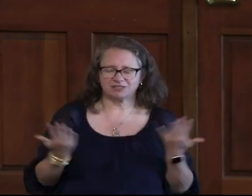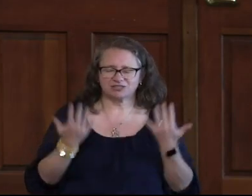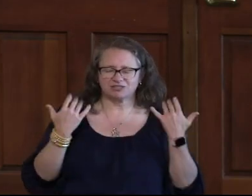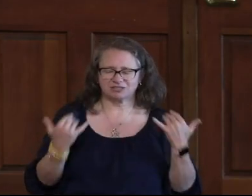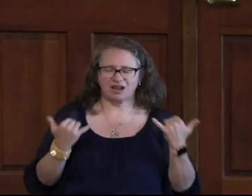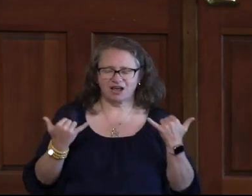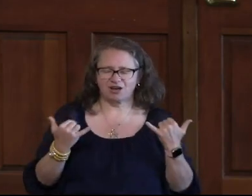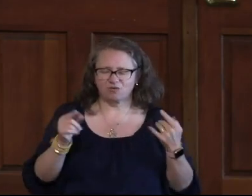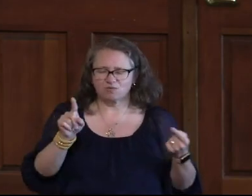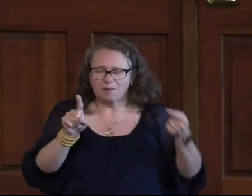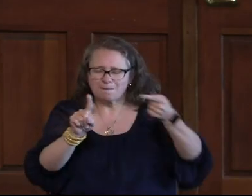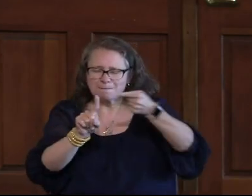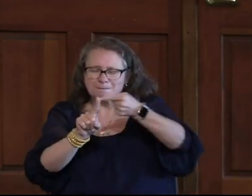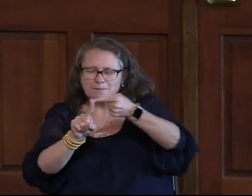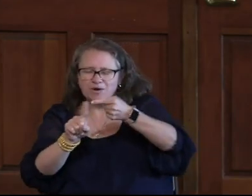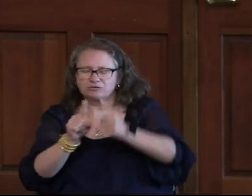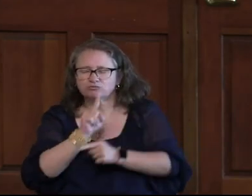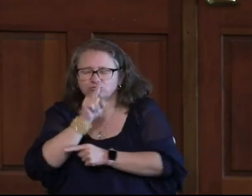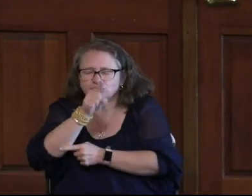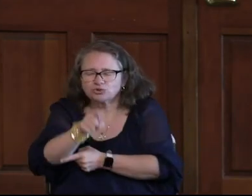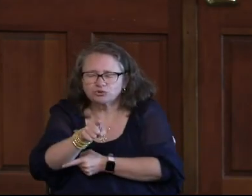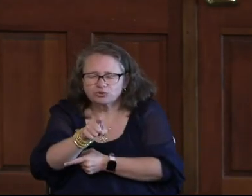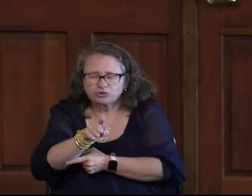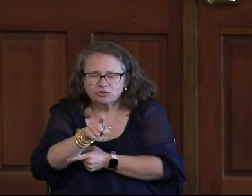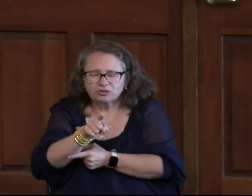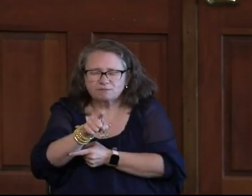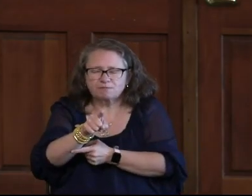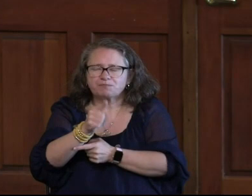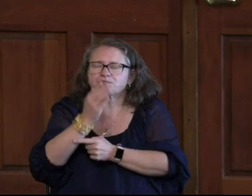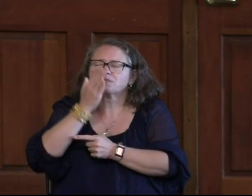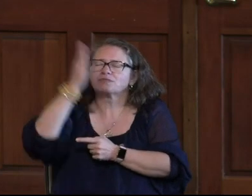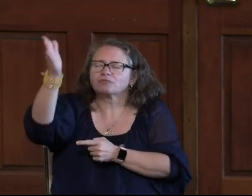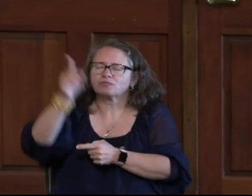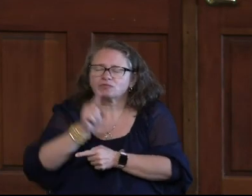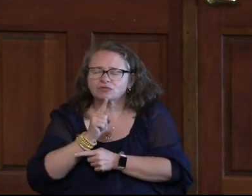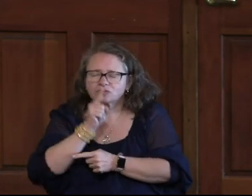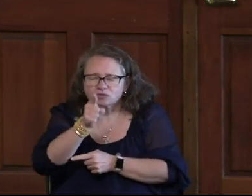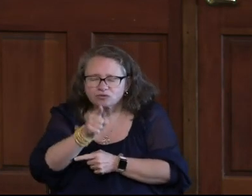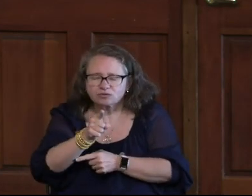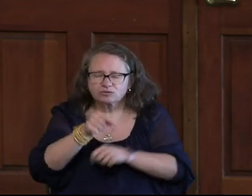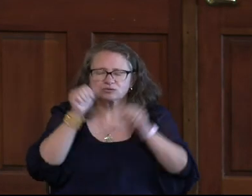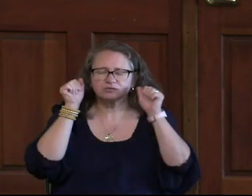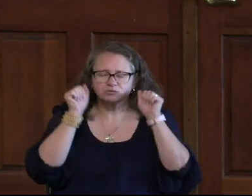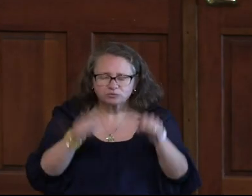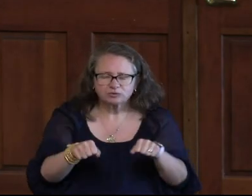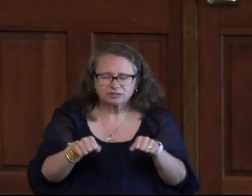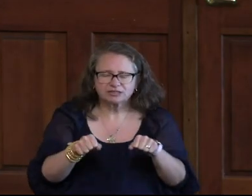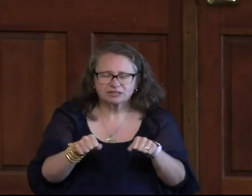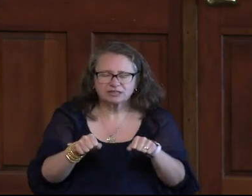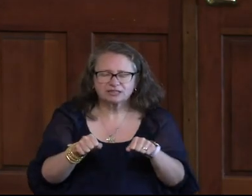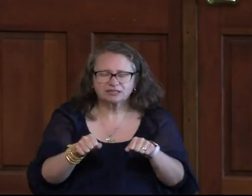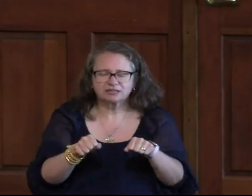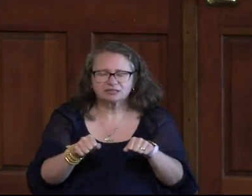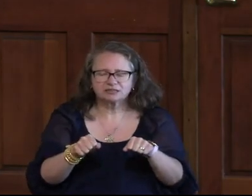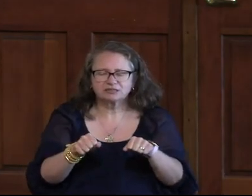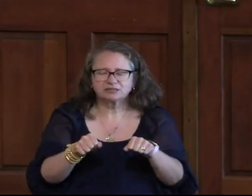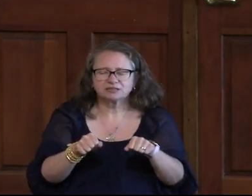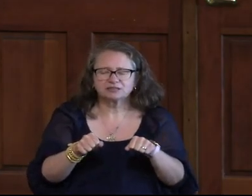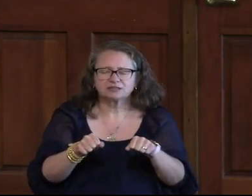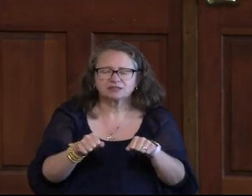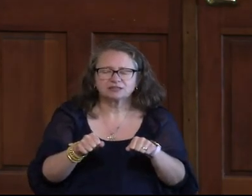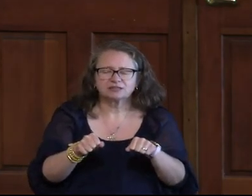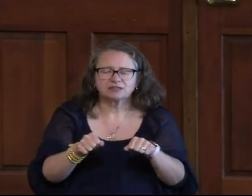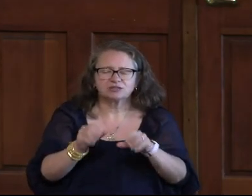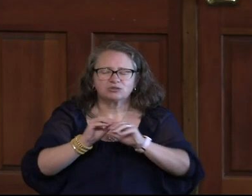That you would point us to truth today. To truth about you so that we may not believe the